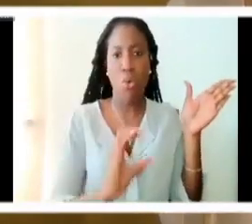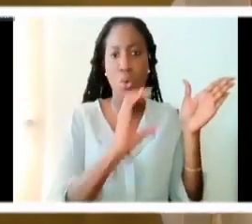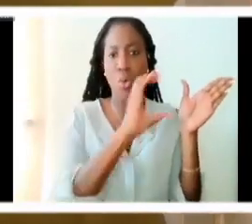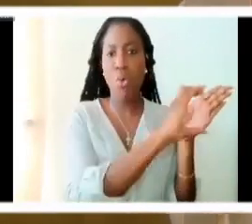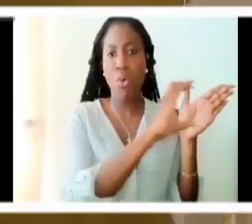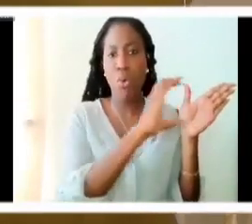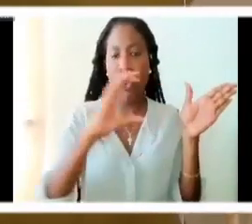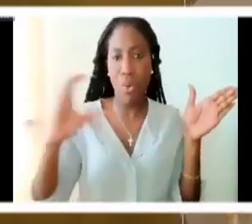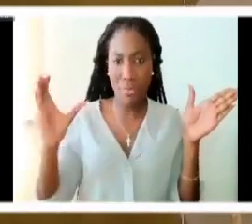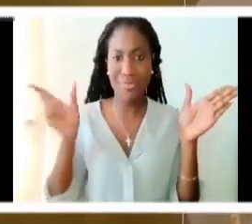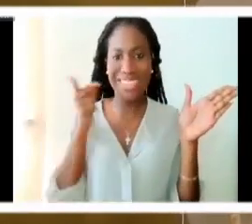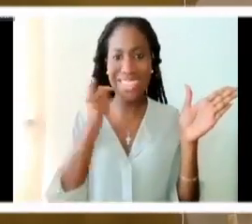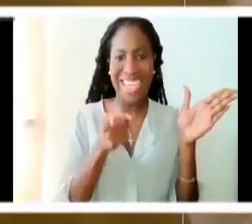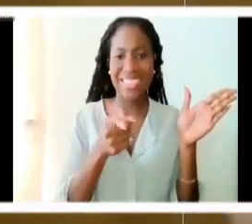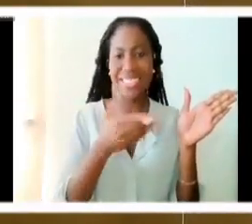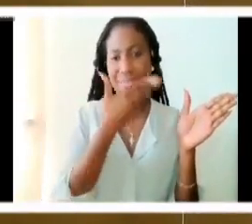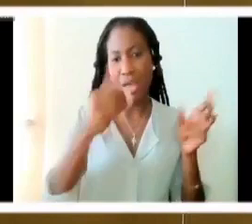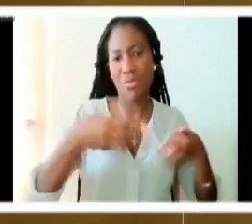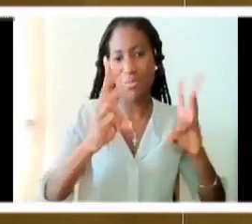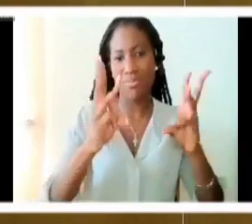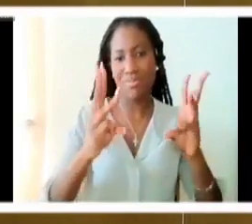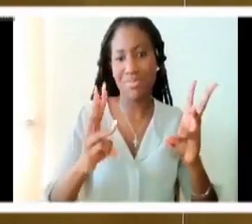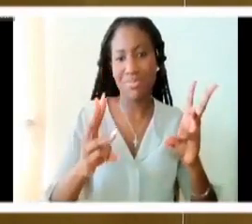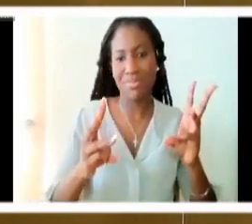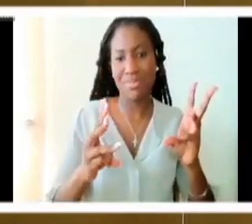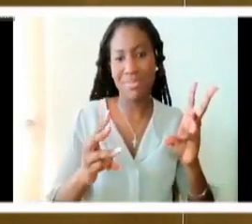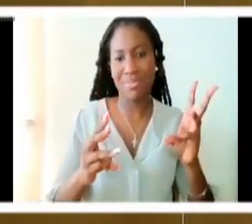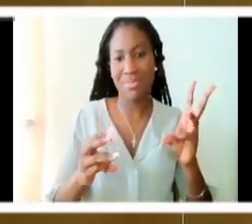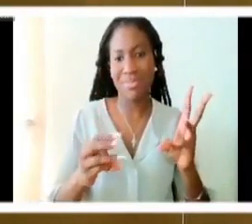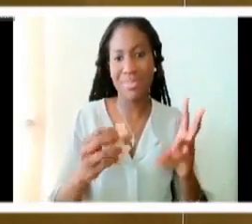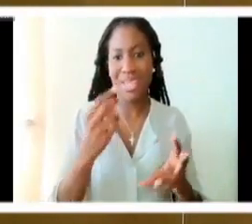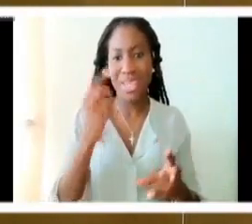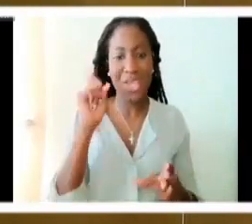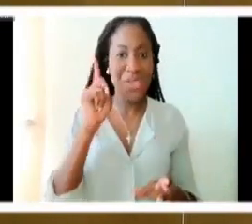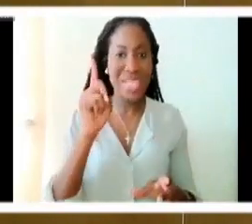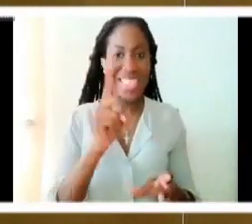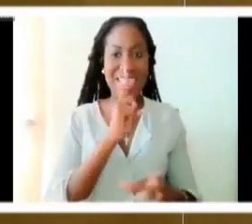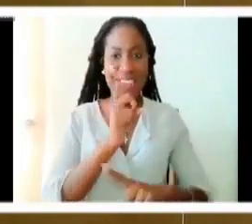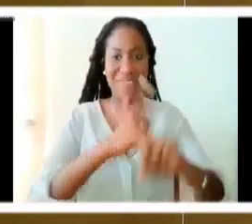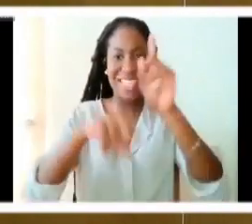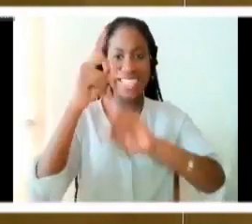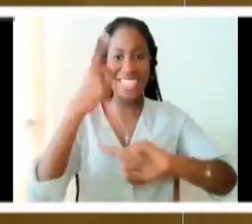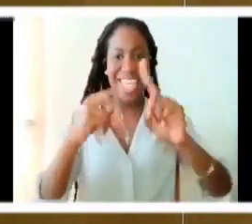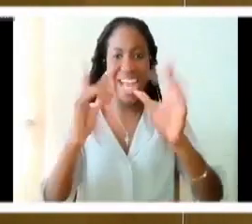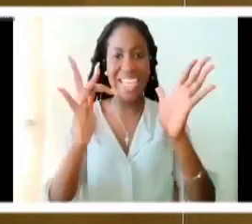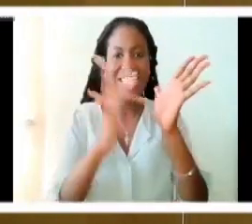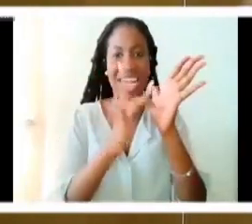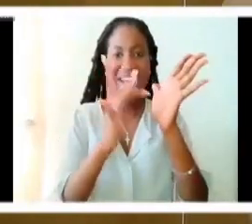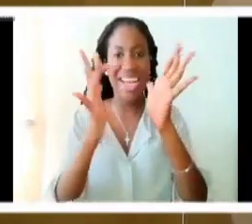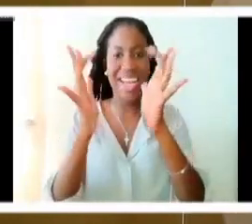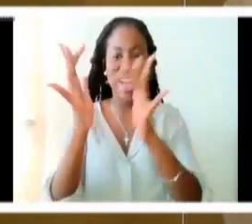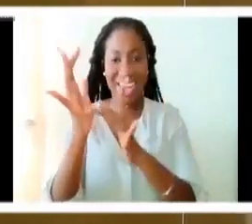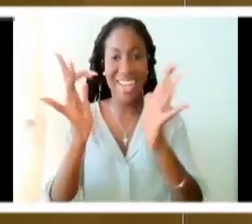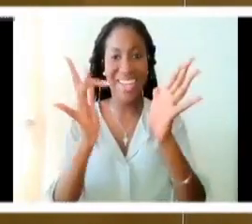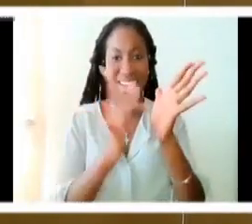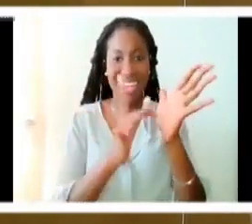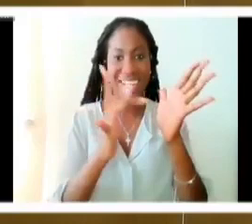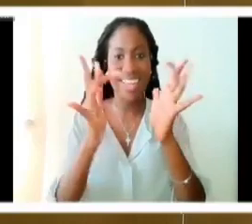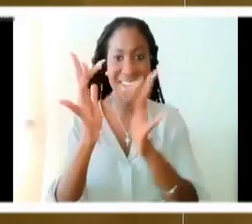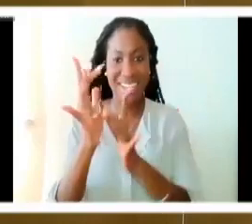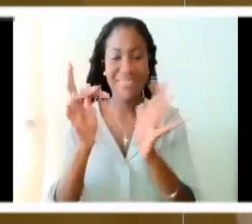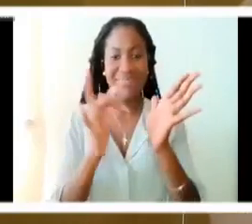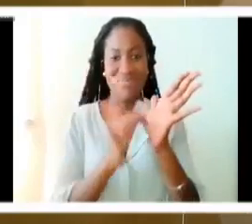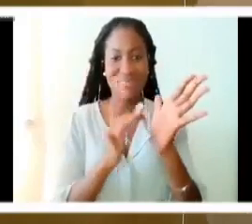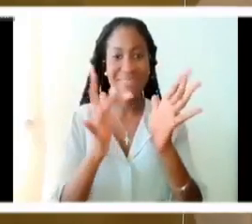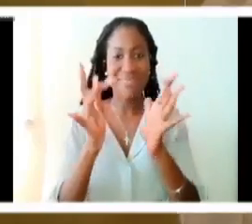when you want to say the word Jesus this is what they do they point to the nail holes in his hands because it is